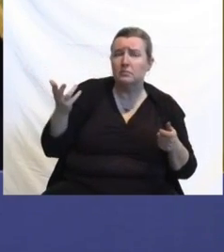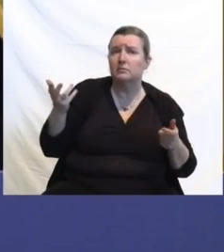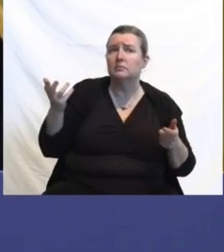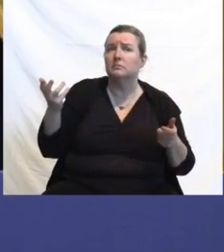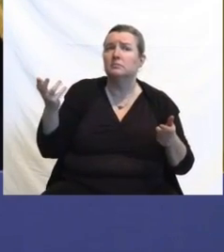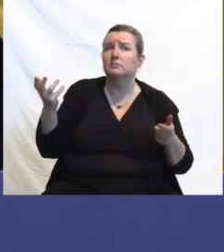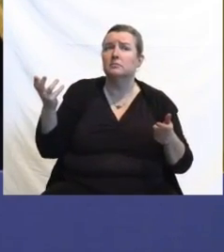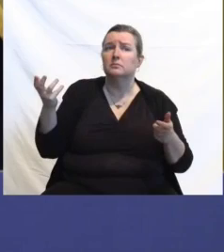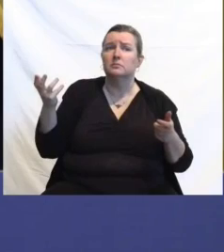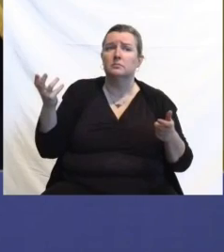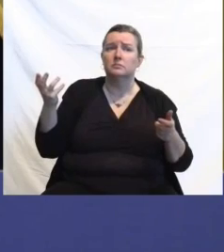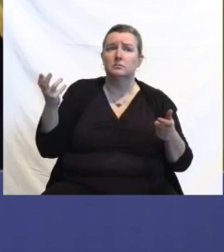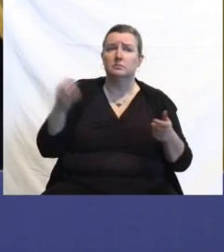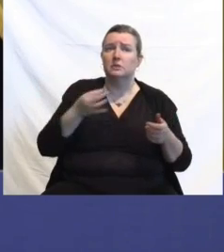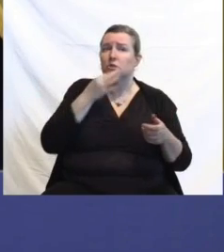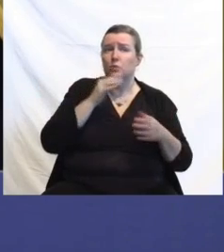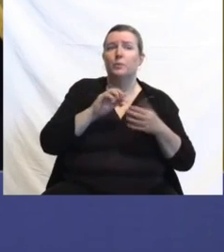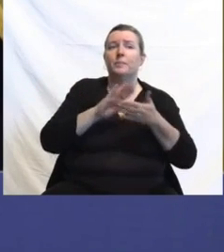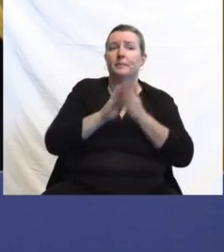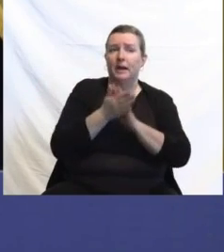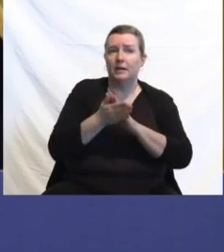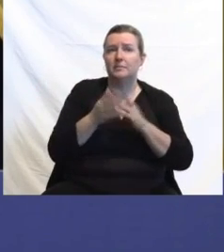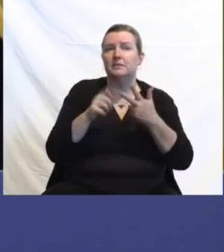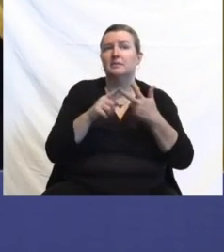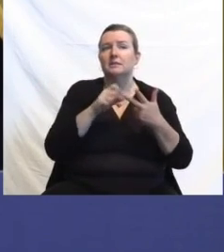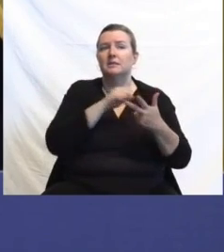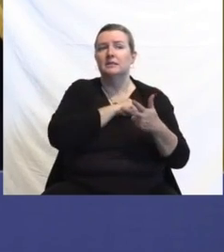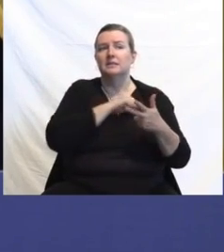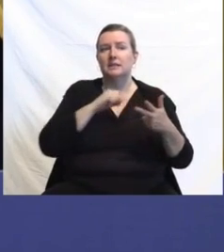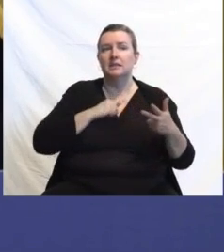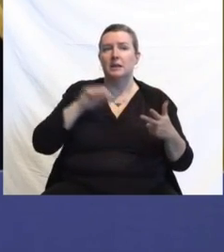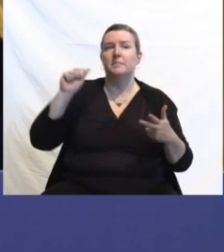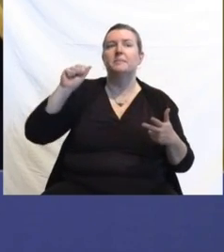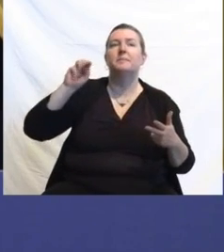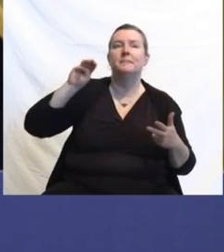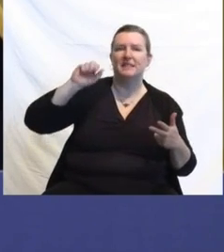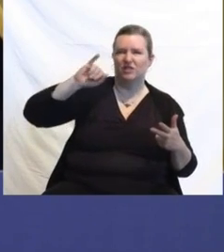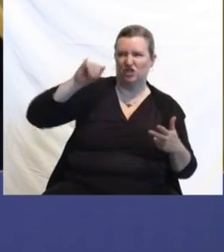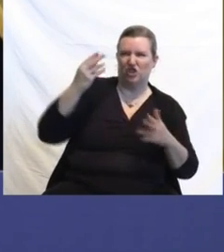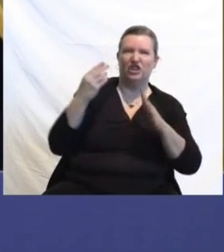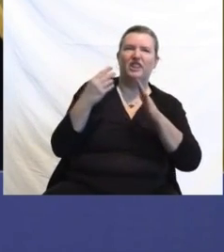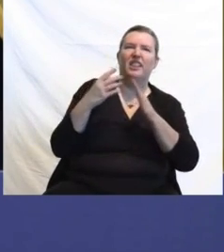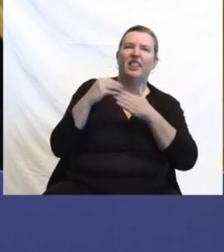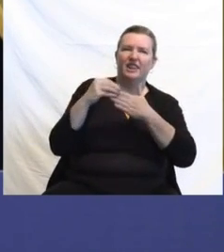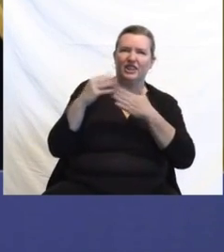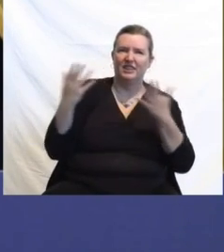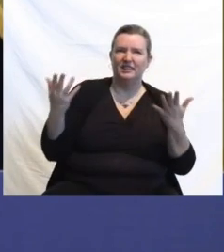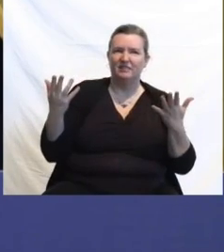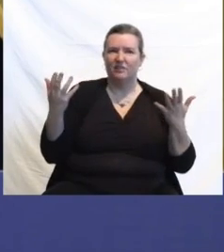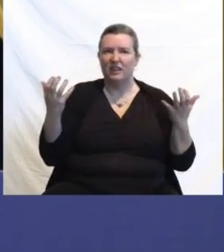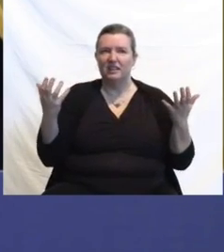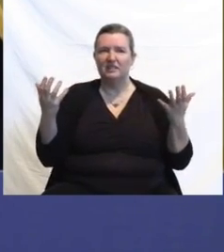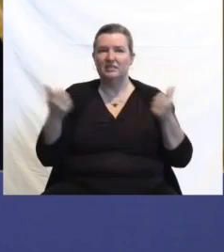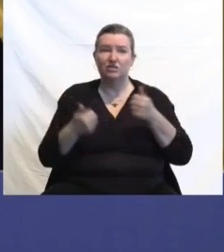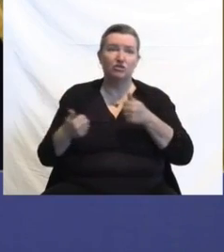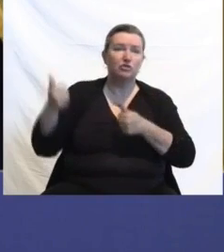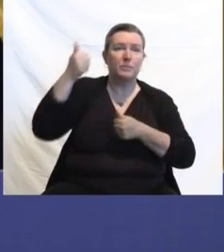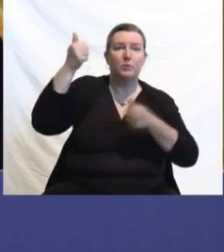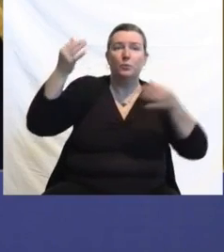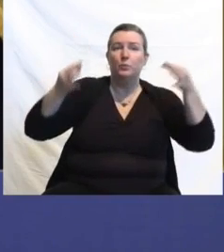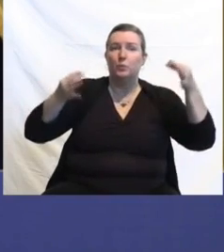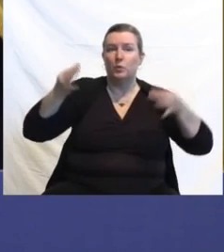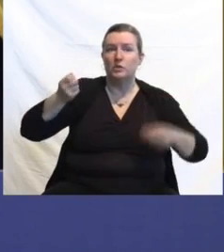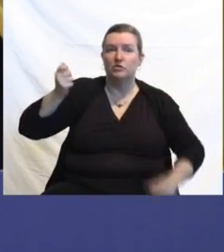a couple of weeks ago that she hopes the state will soon have its first-ever Latina Supreme Court Justice with several Supreme Court seats soon to be open. Is that something you're